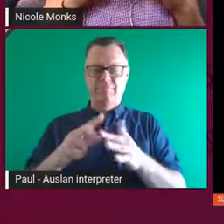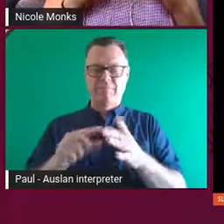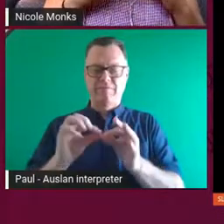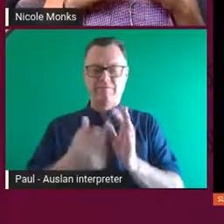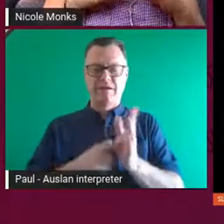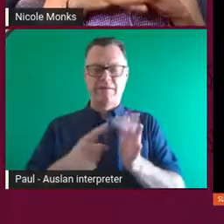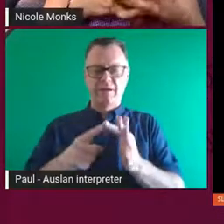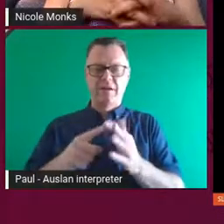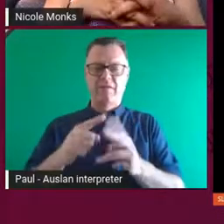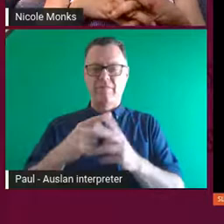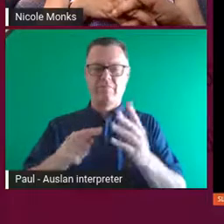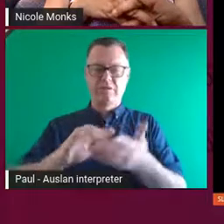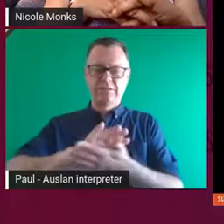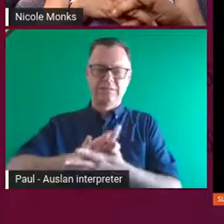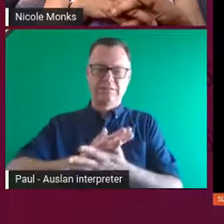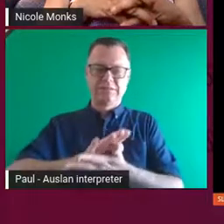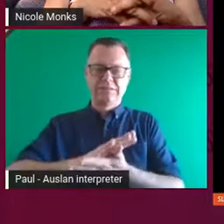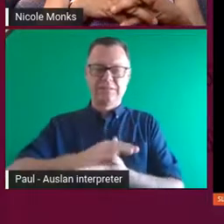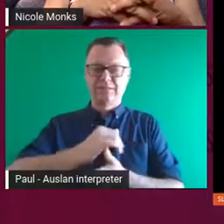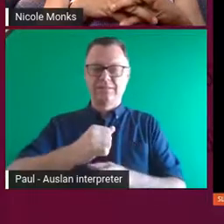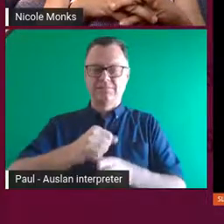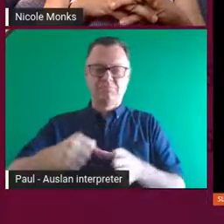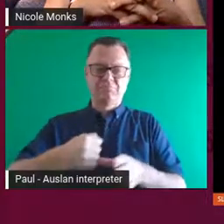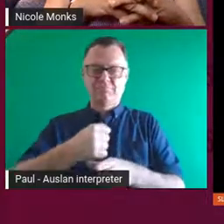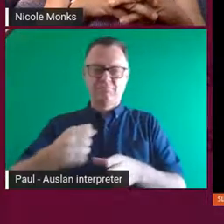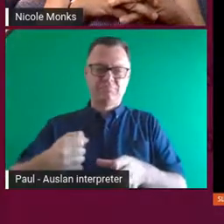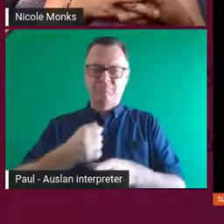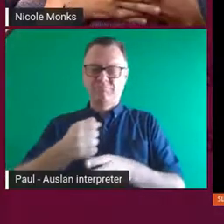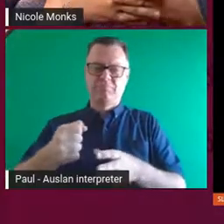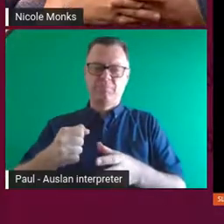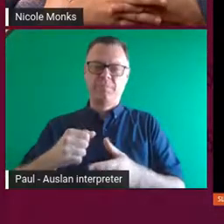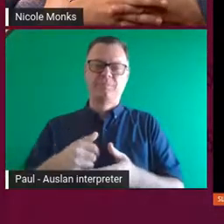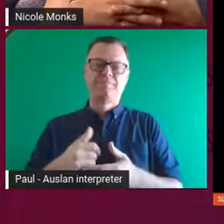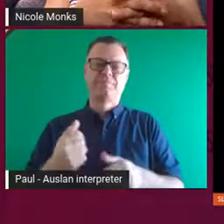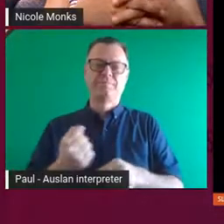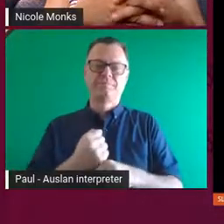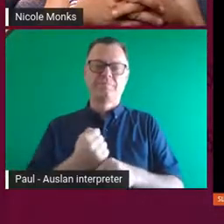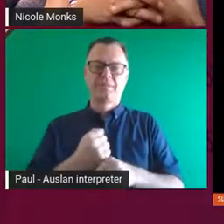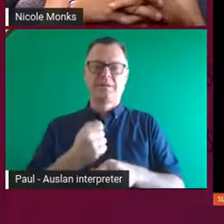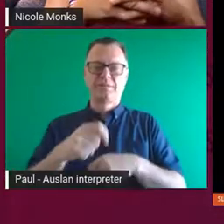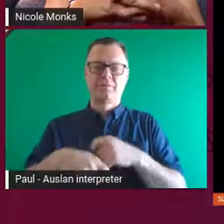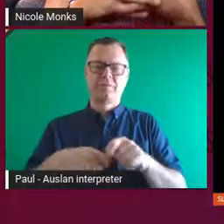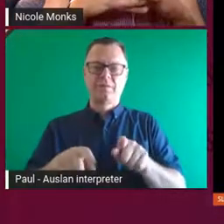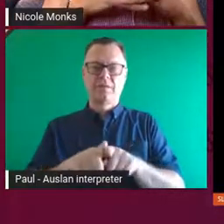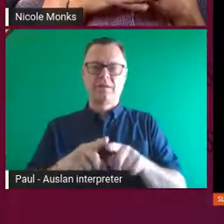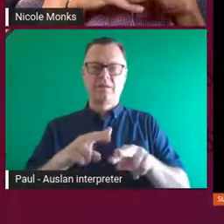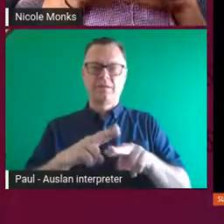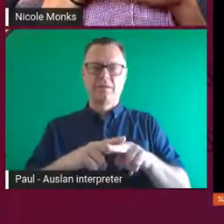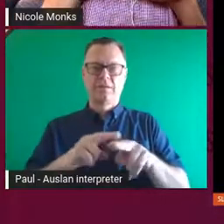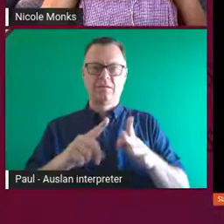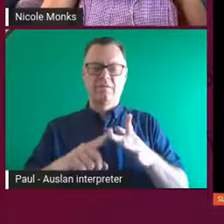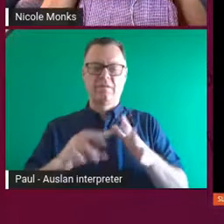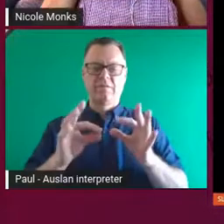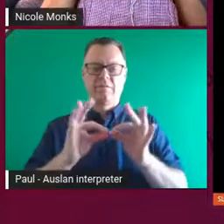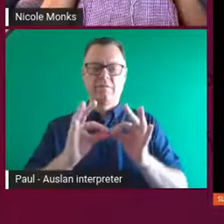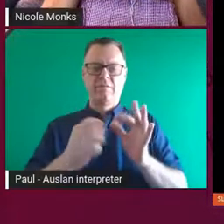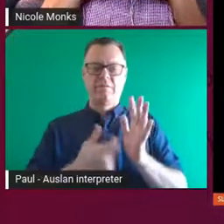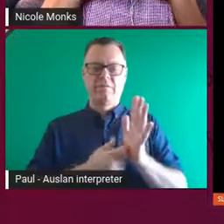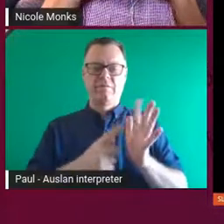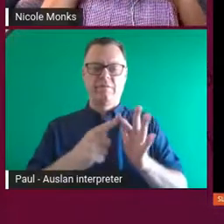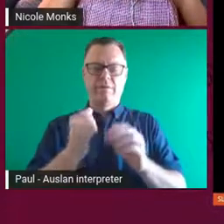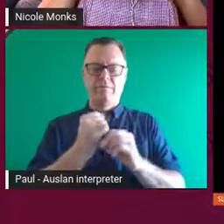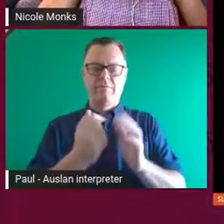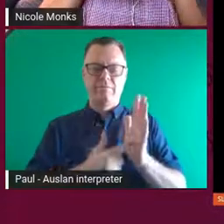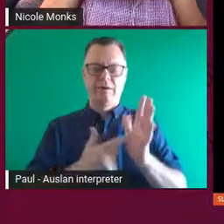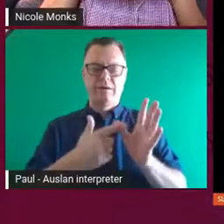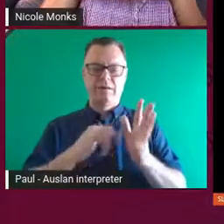all up. And what it creates is basically a fibreglass. So you have the, obviously the